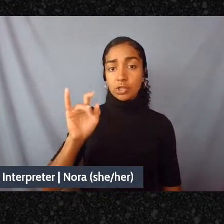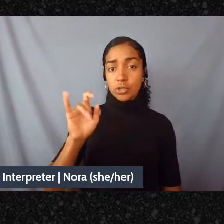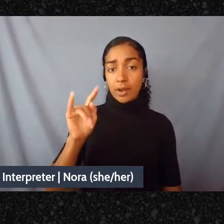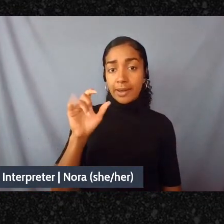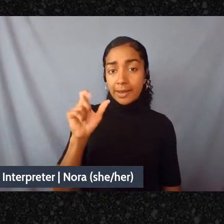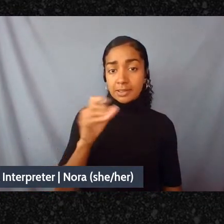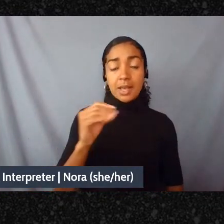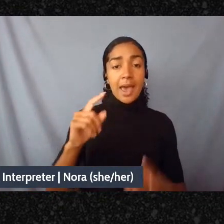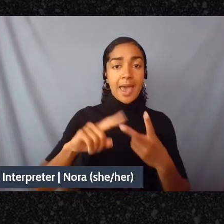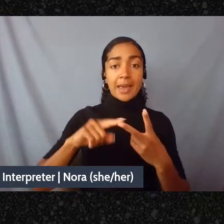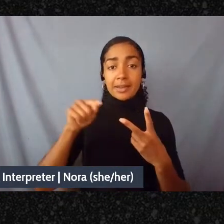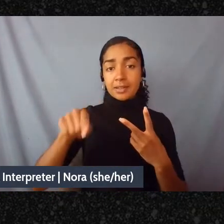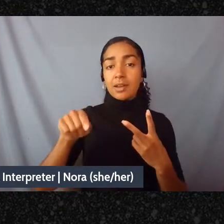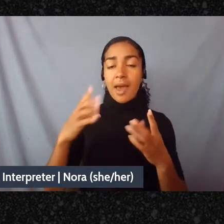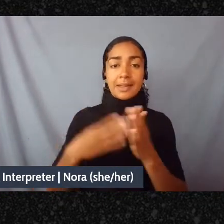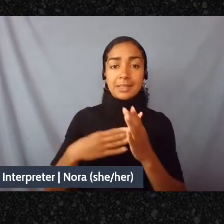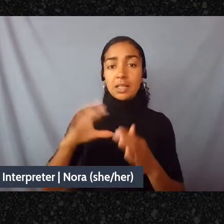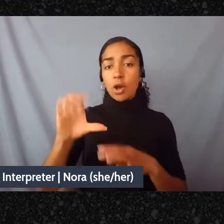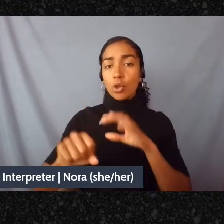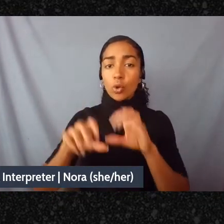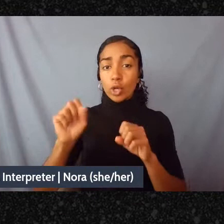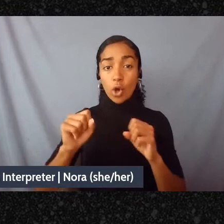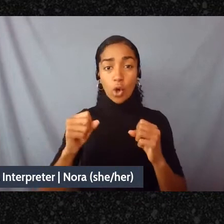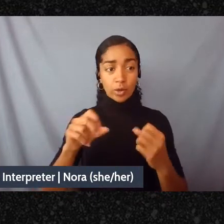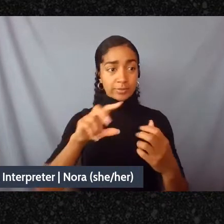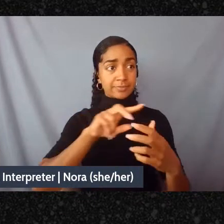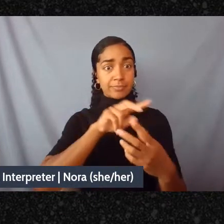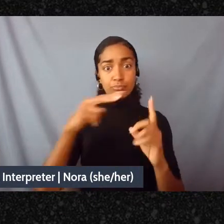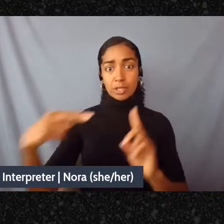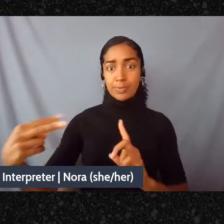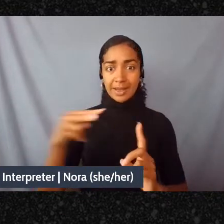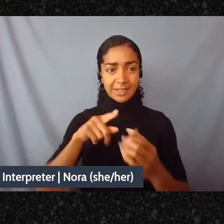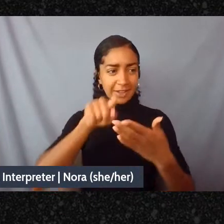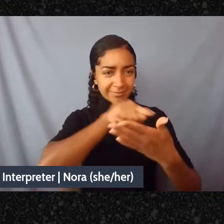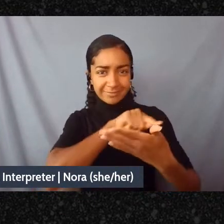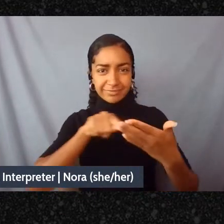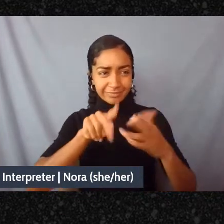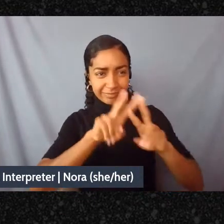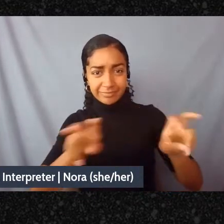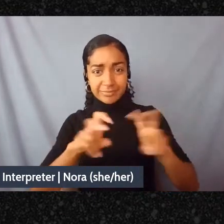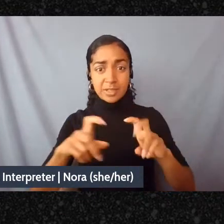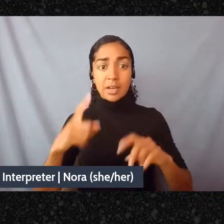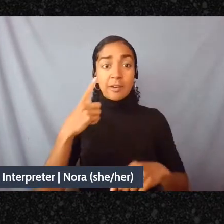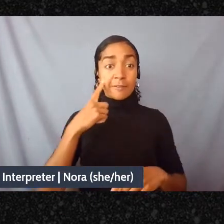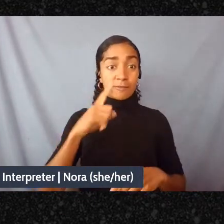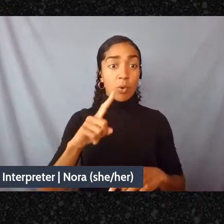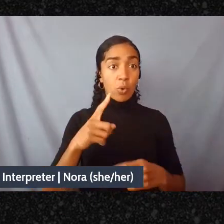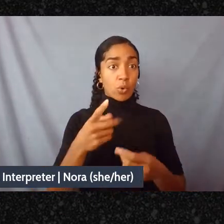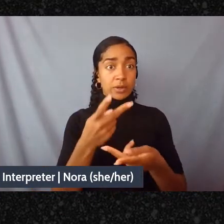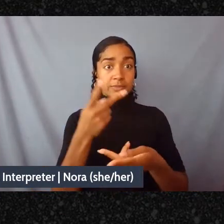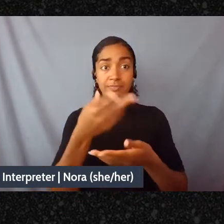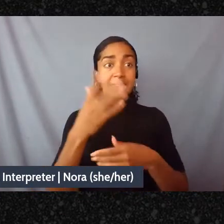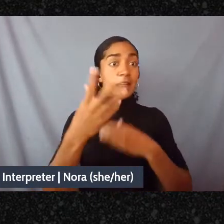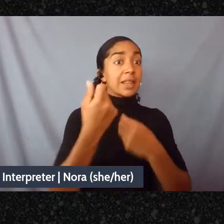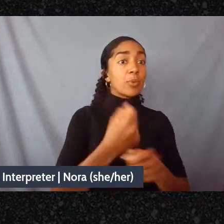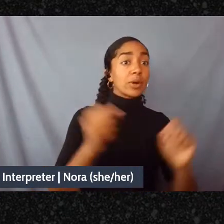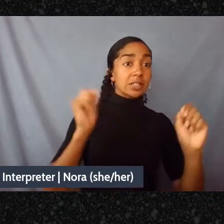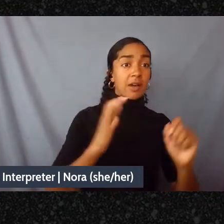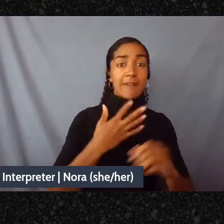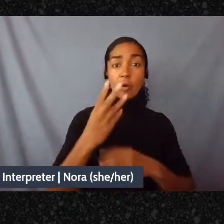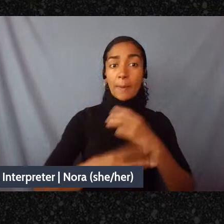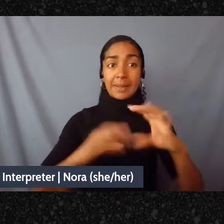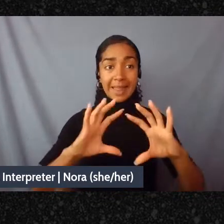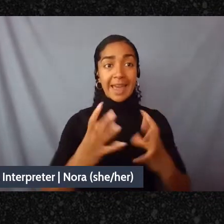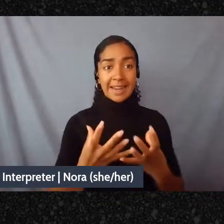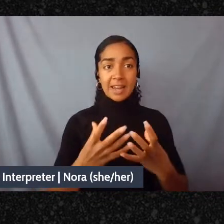critiques of the liberal management of our planet for capitalist extraction. Adrian, your work